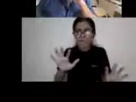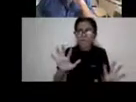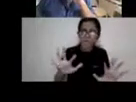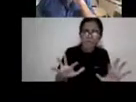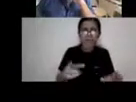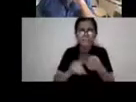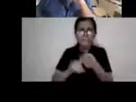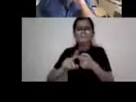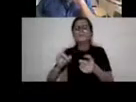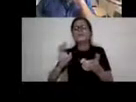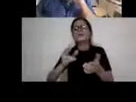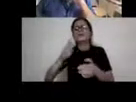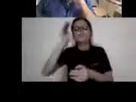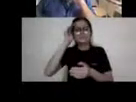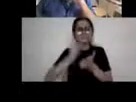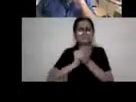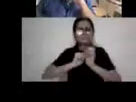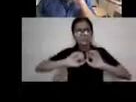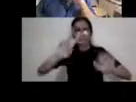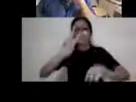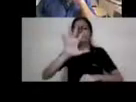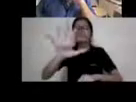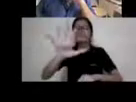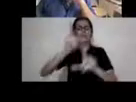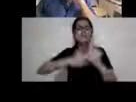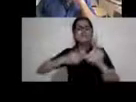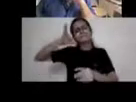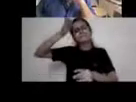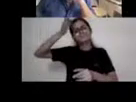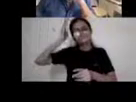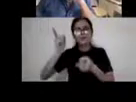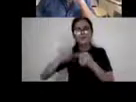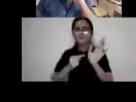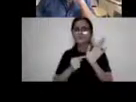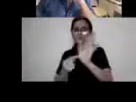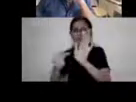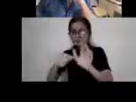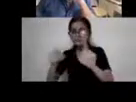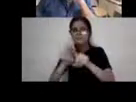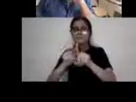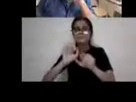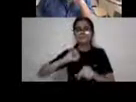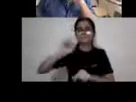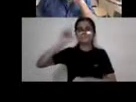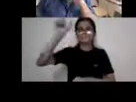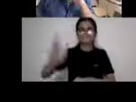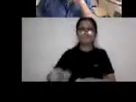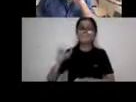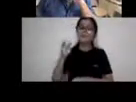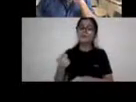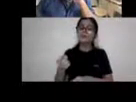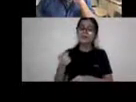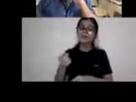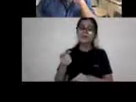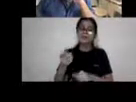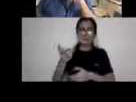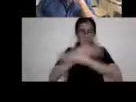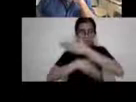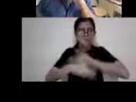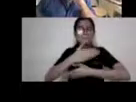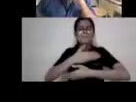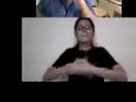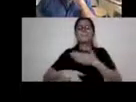newspapers 25 years later. So, uh, just to show you that the activist part of disability studies,